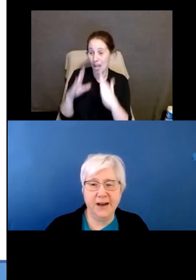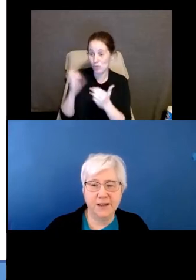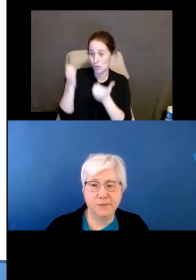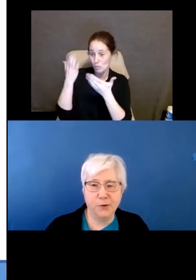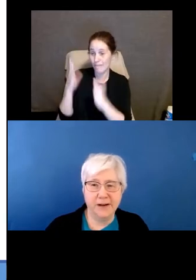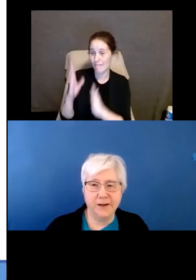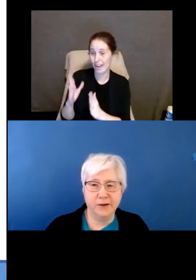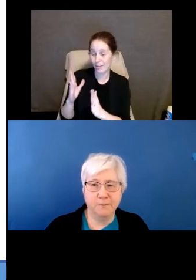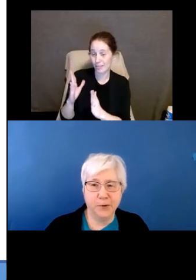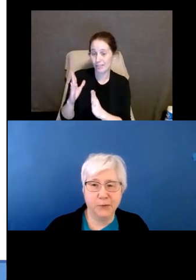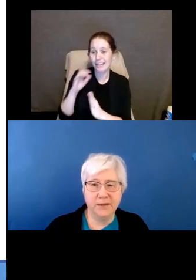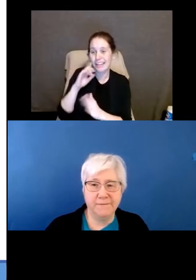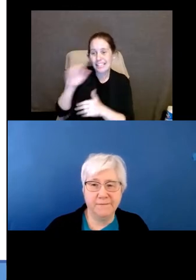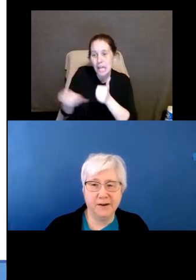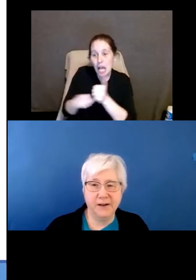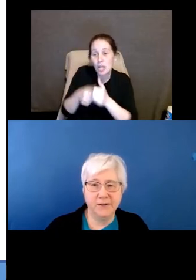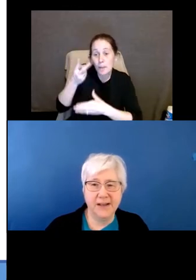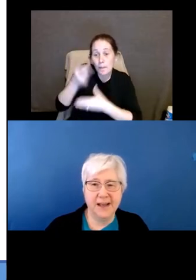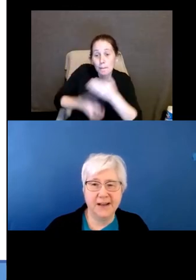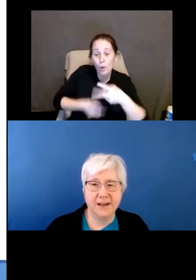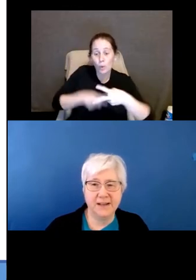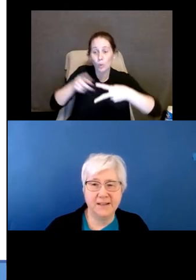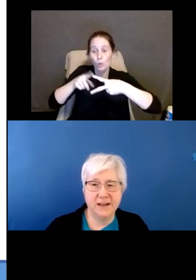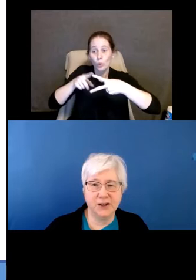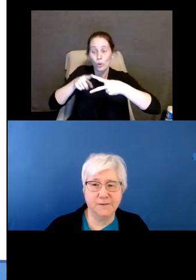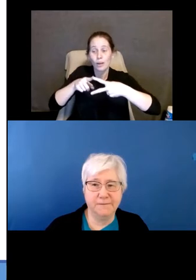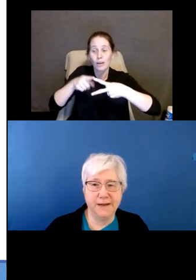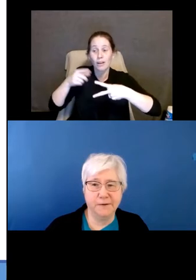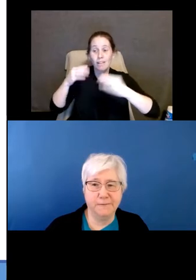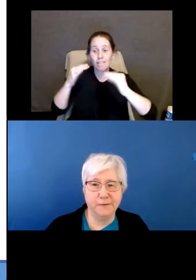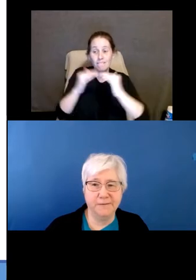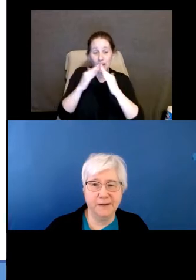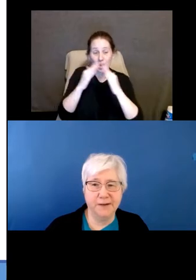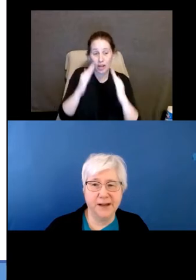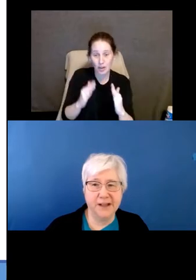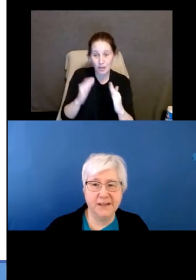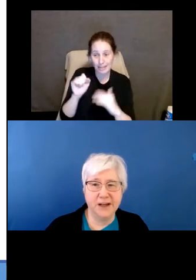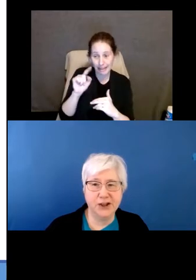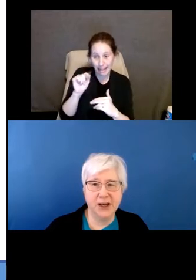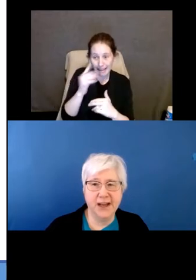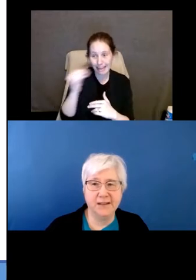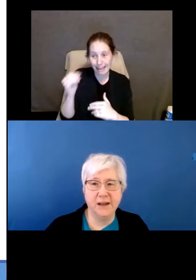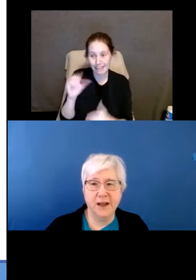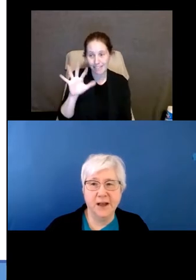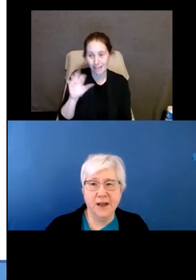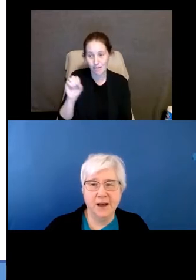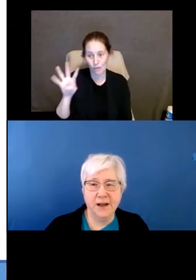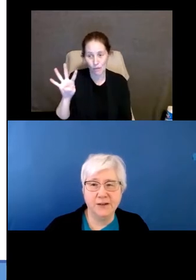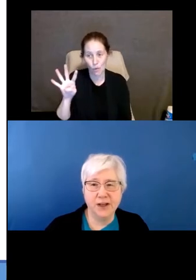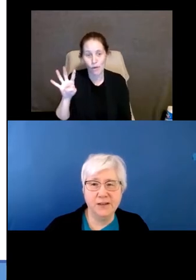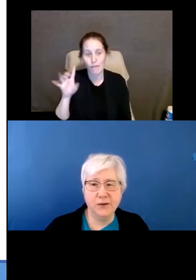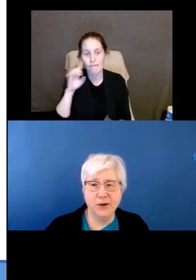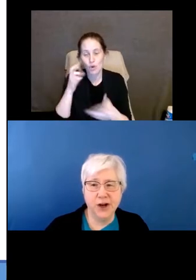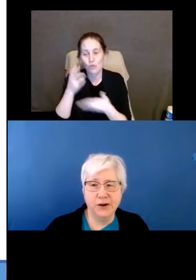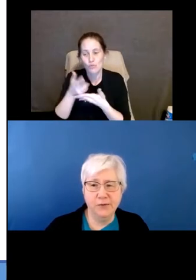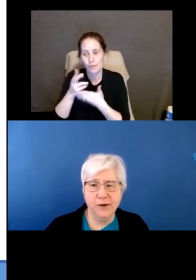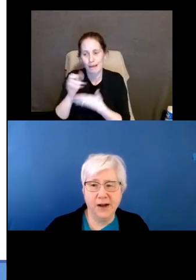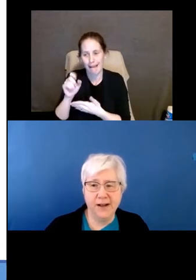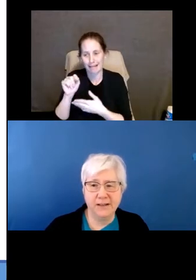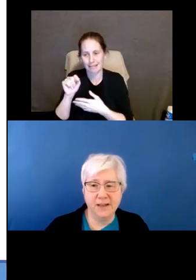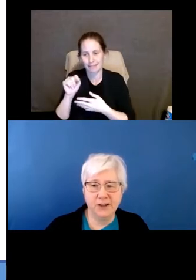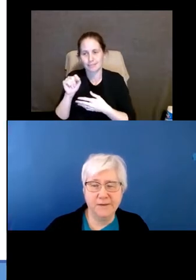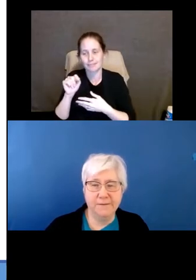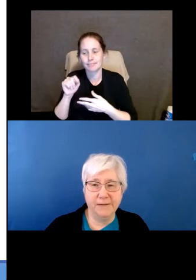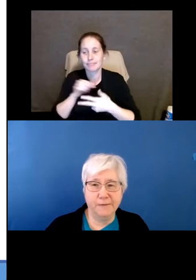and it's brought under both the Fair Housing Act and Section 504 of the Rehabilitation Act. Just so you know,